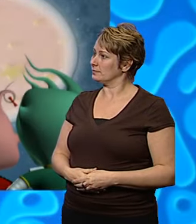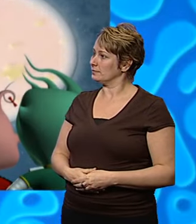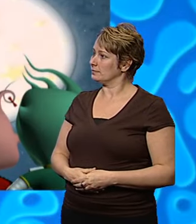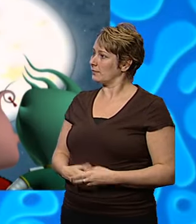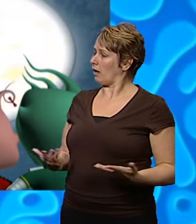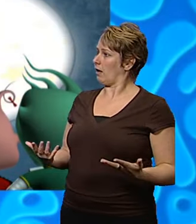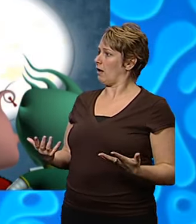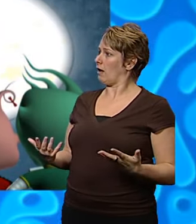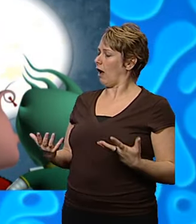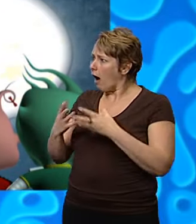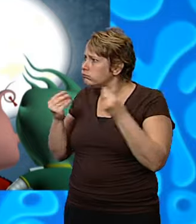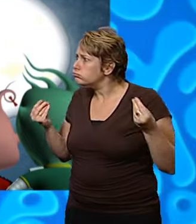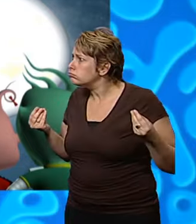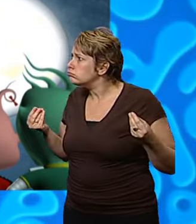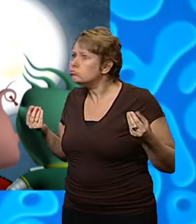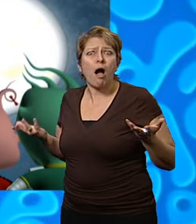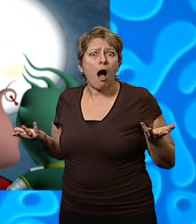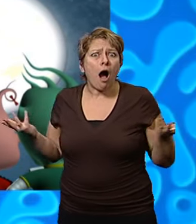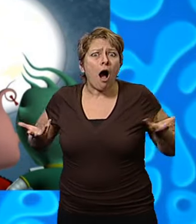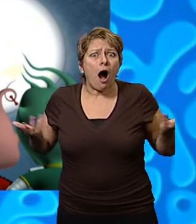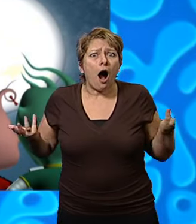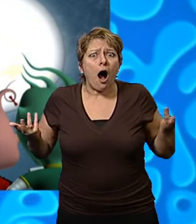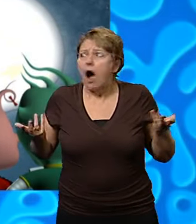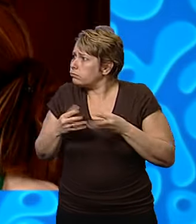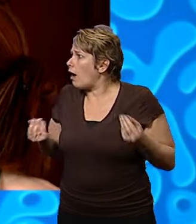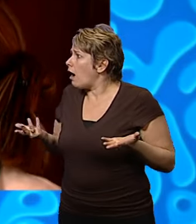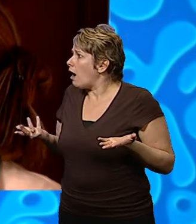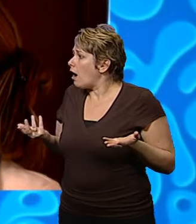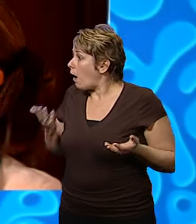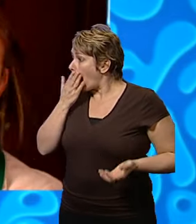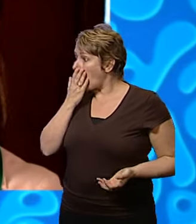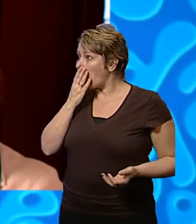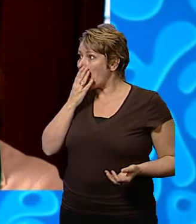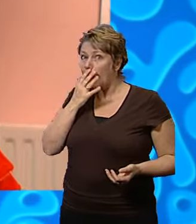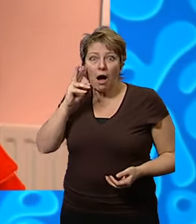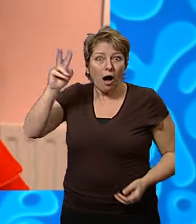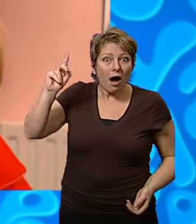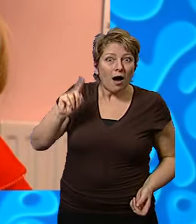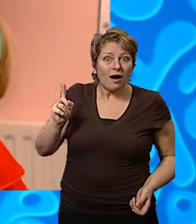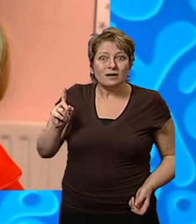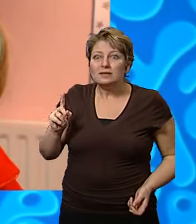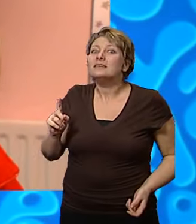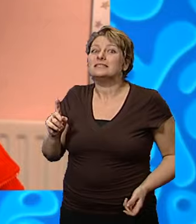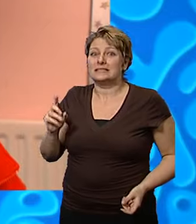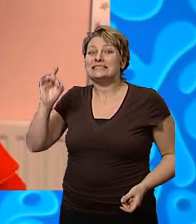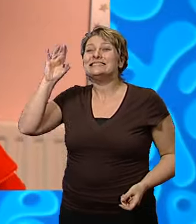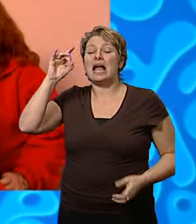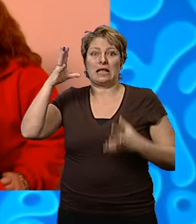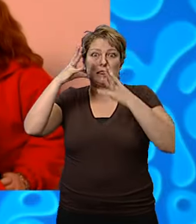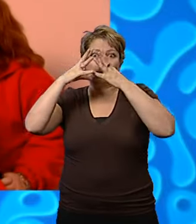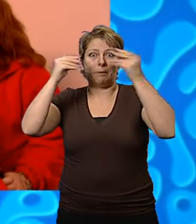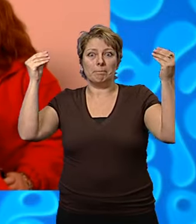Where have they gone? Where have they gone? Oh, what's happened? Stars have disappeared.